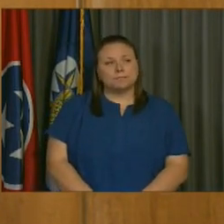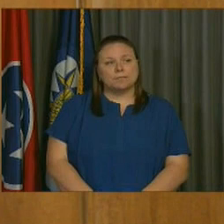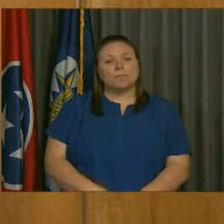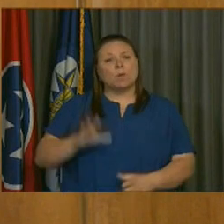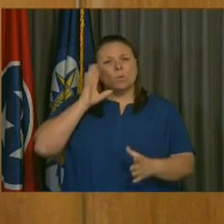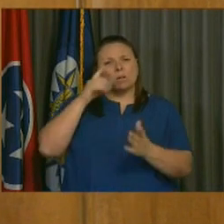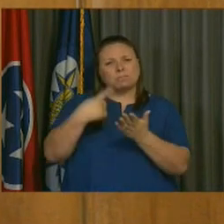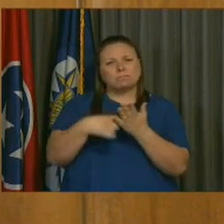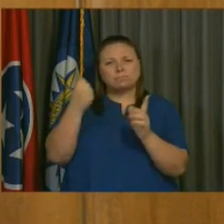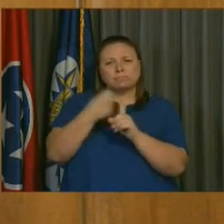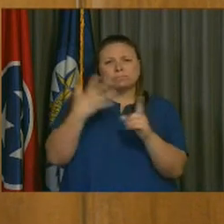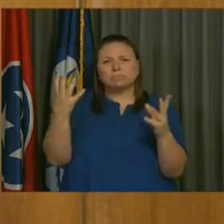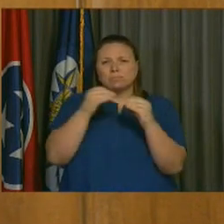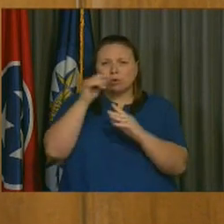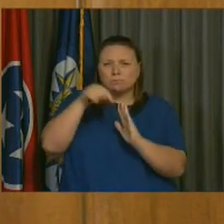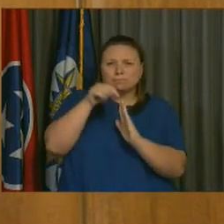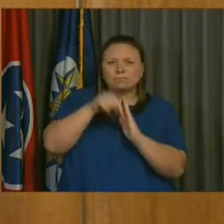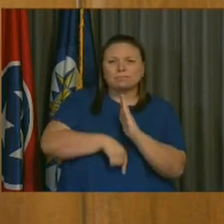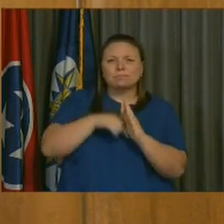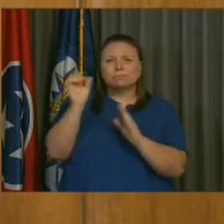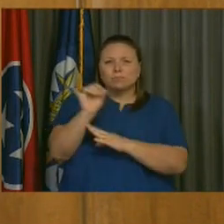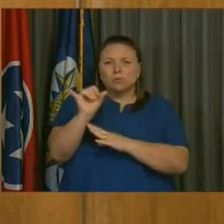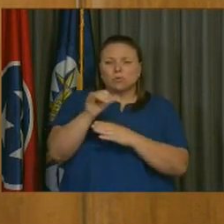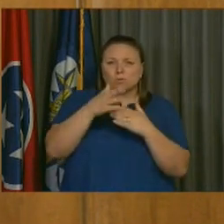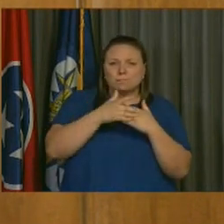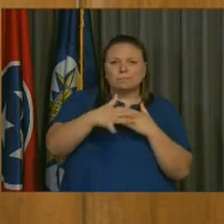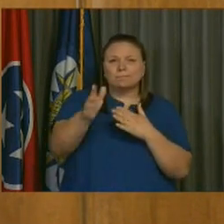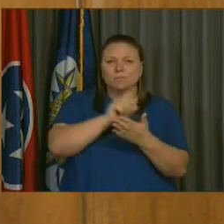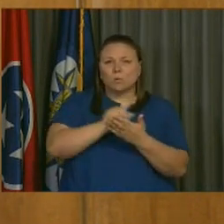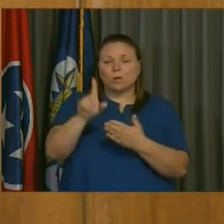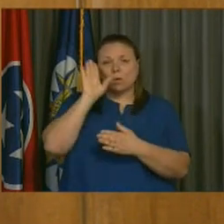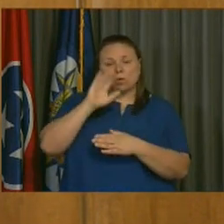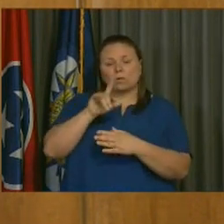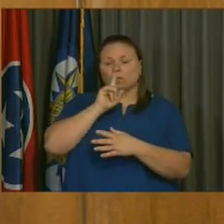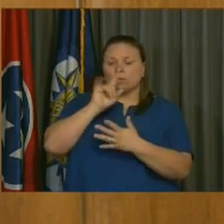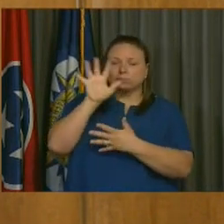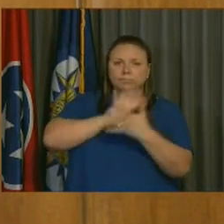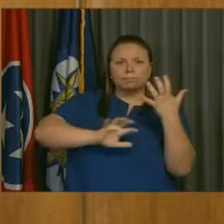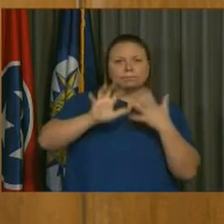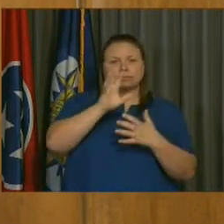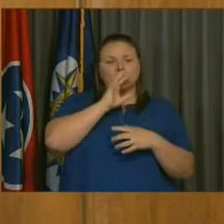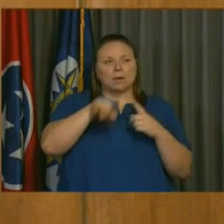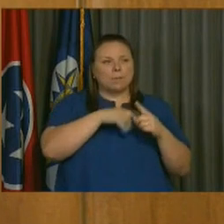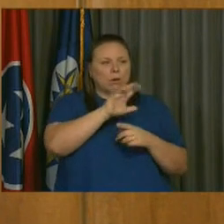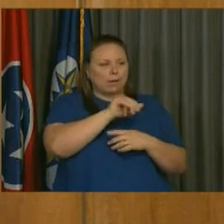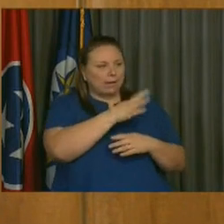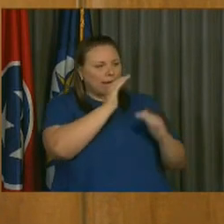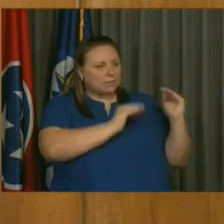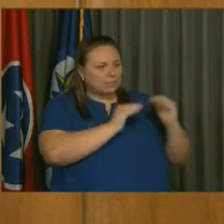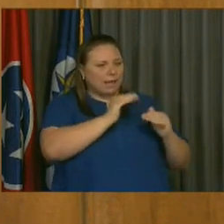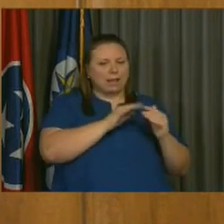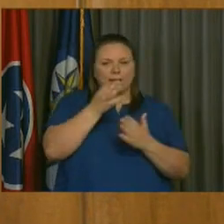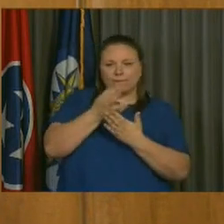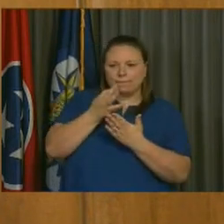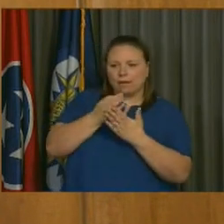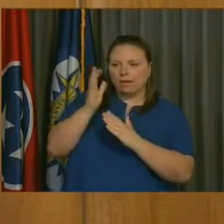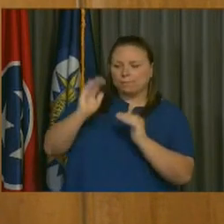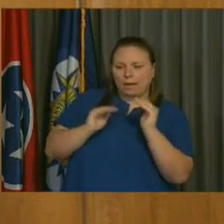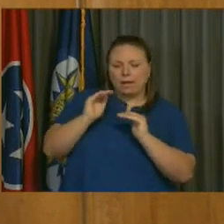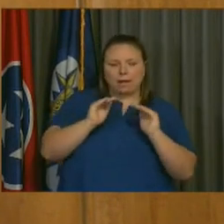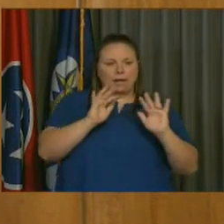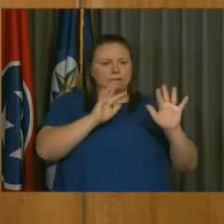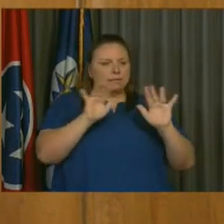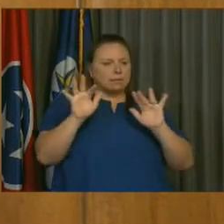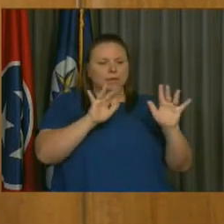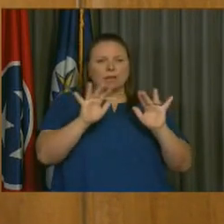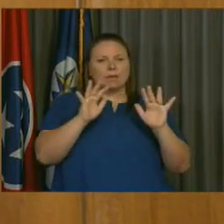And we'll be talking a lot more about those details in the weeks ahead. I know it's very confusing when we talk about cash balances versus fund balances and the many